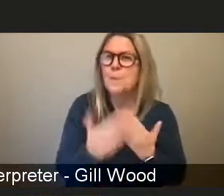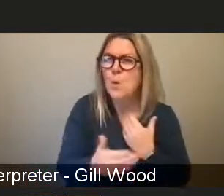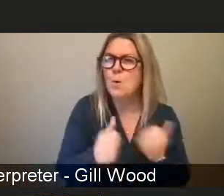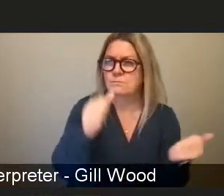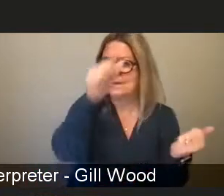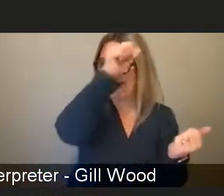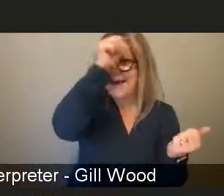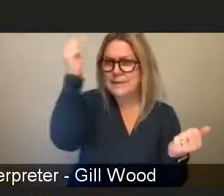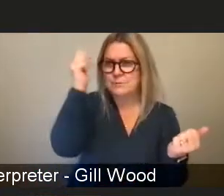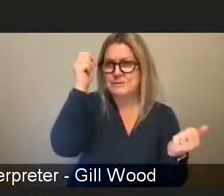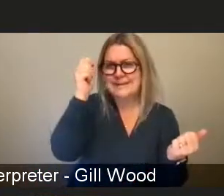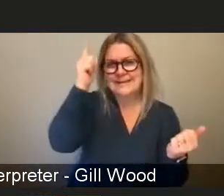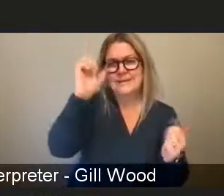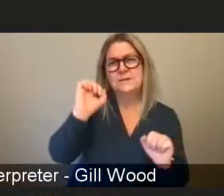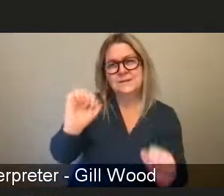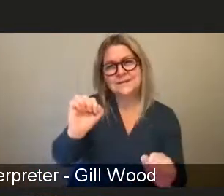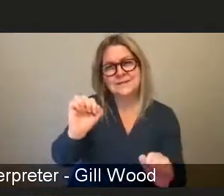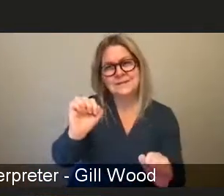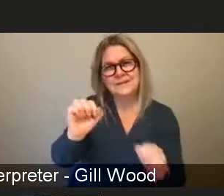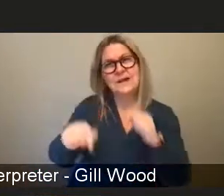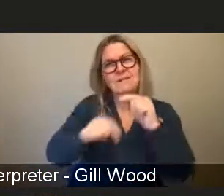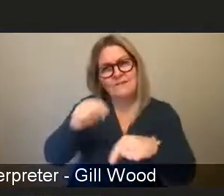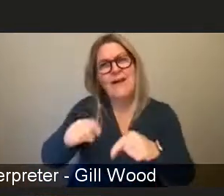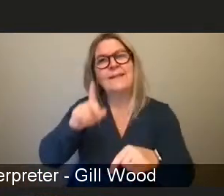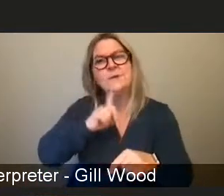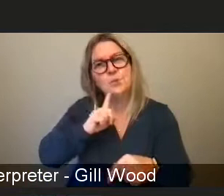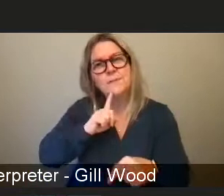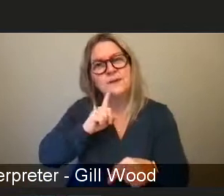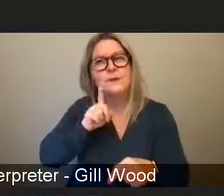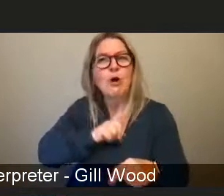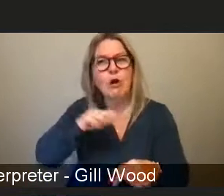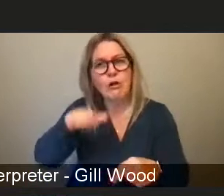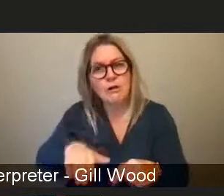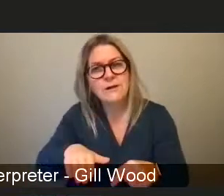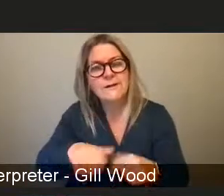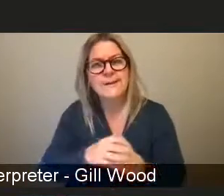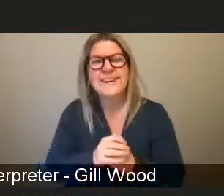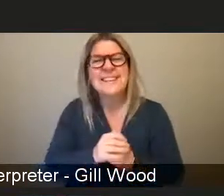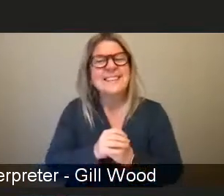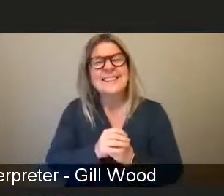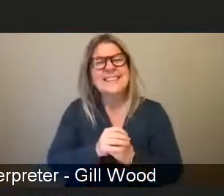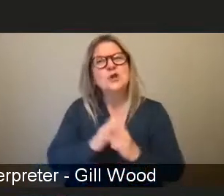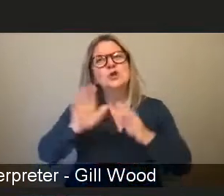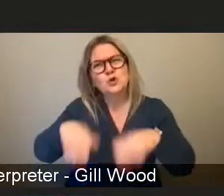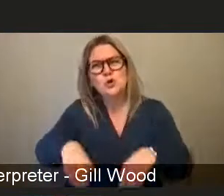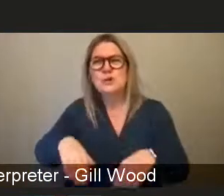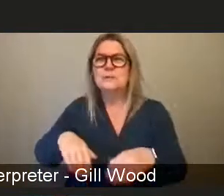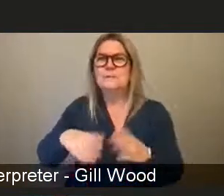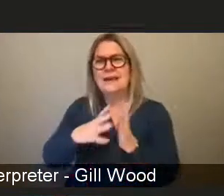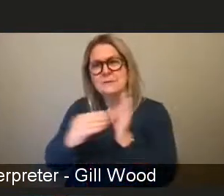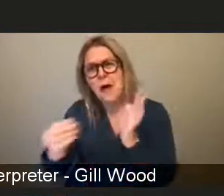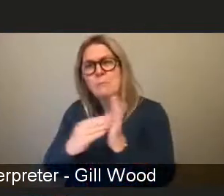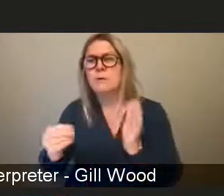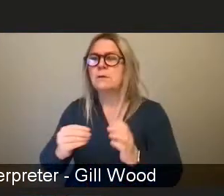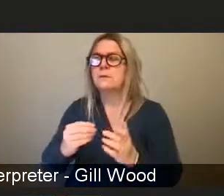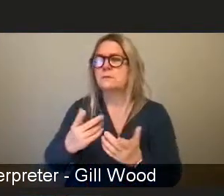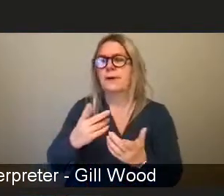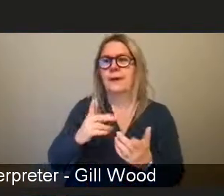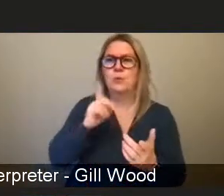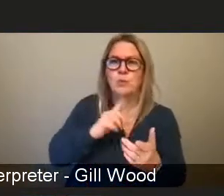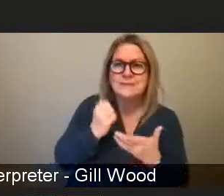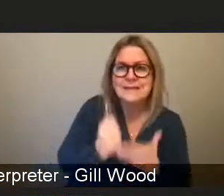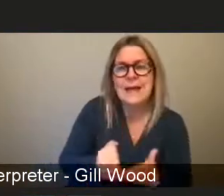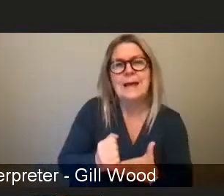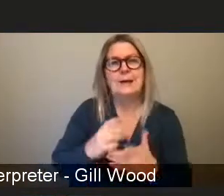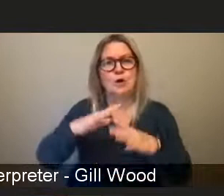this area than they do. So it doesn't always have to be calling Women's Aid or Rape Crisis Scotland to speak